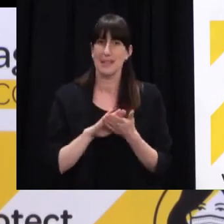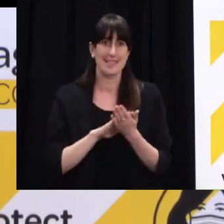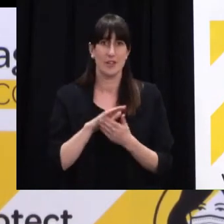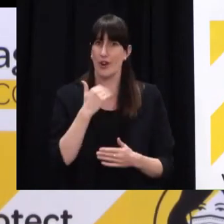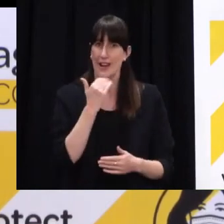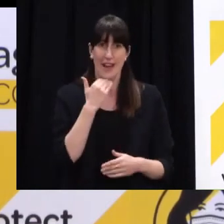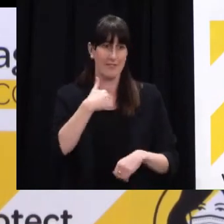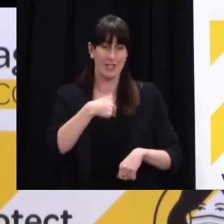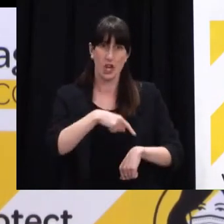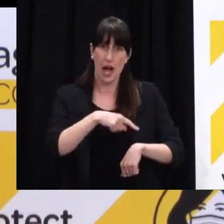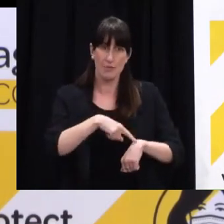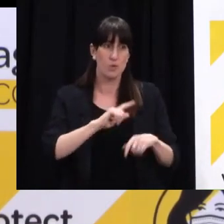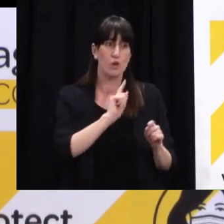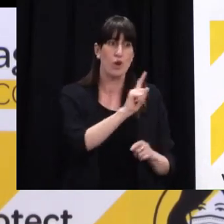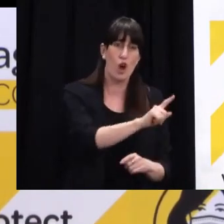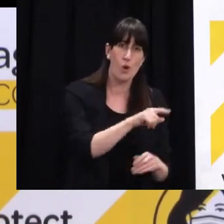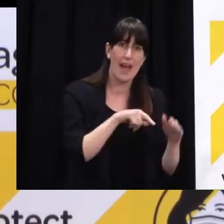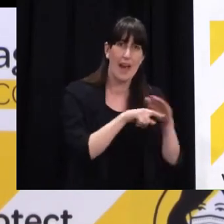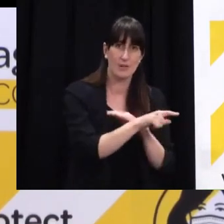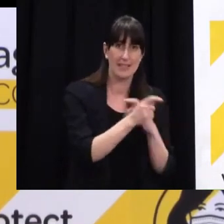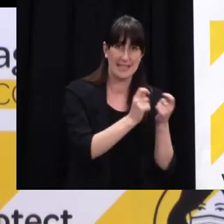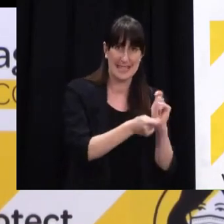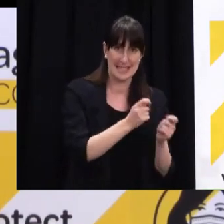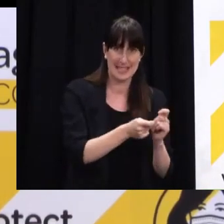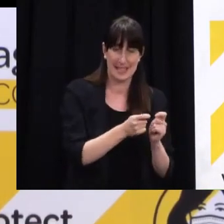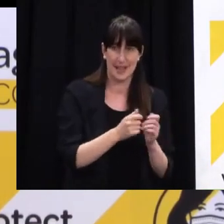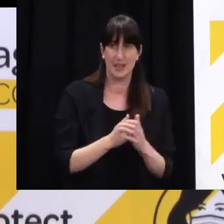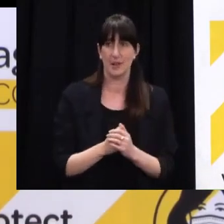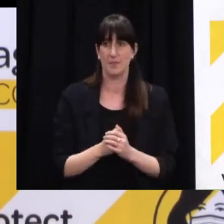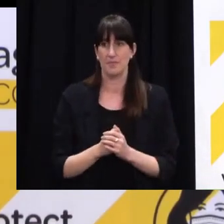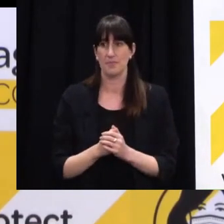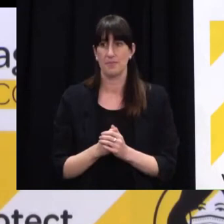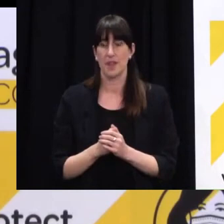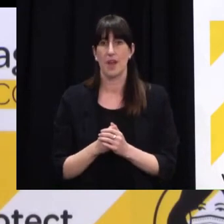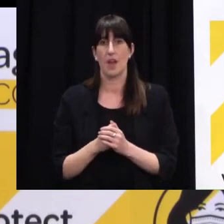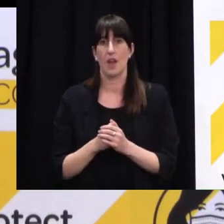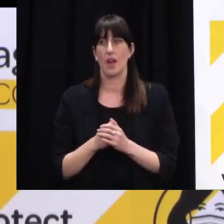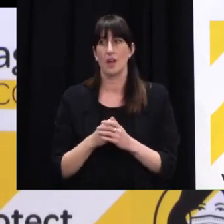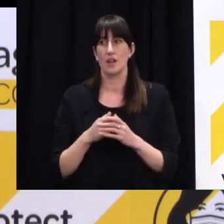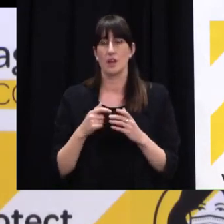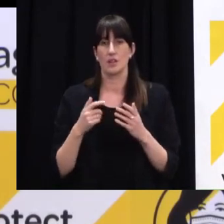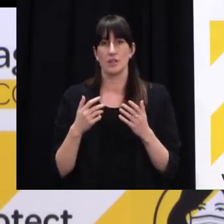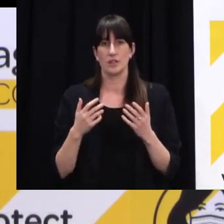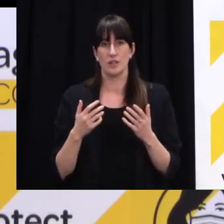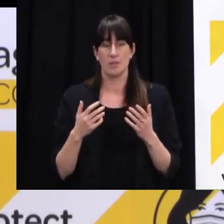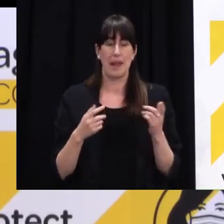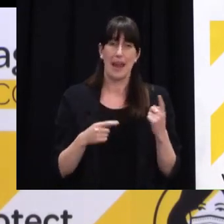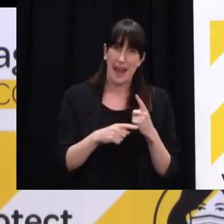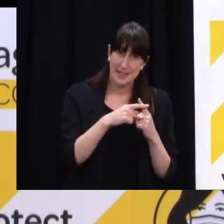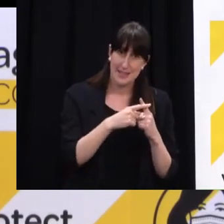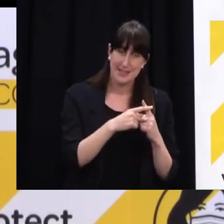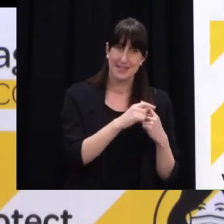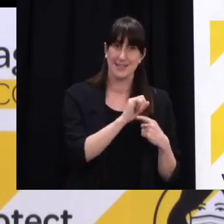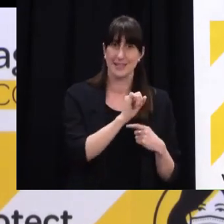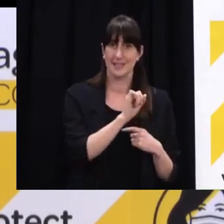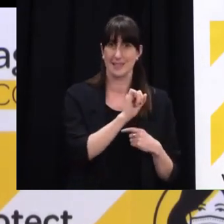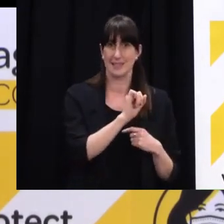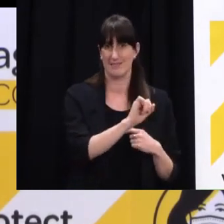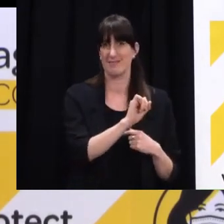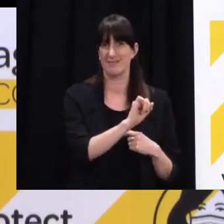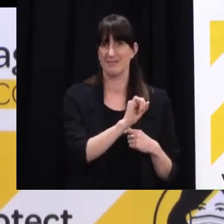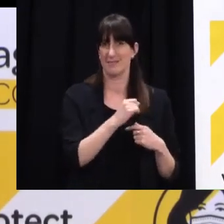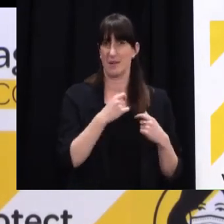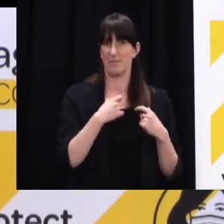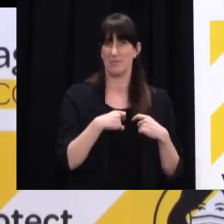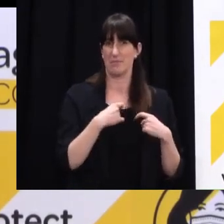order to get people then into a quarantine facility. That coupled alongside the view of public health around the risk profile